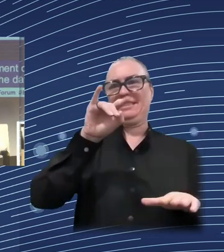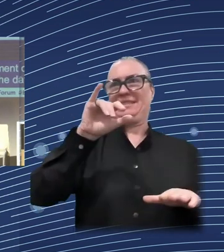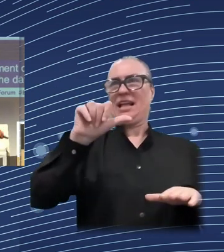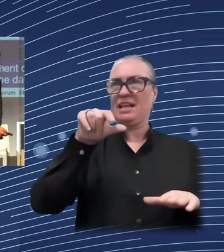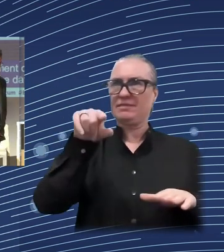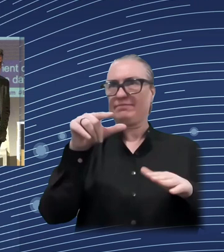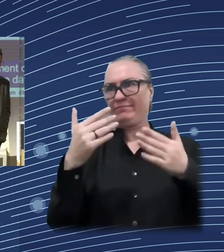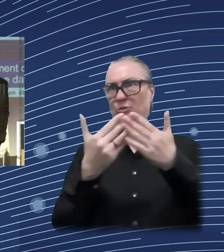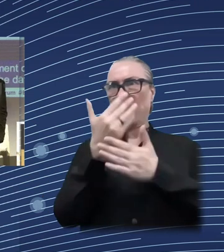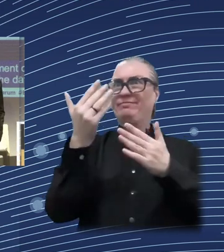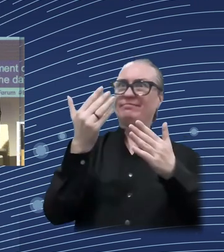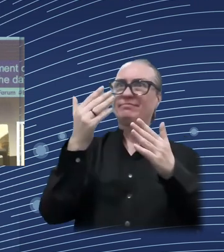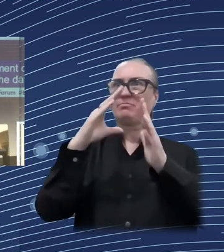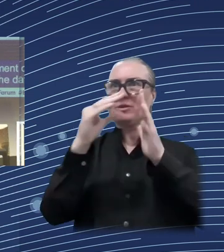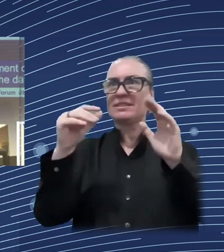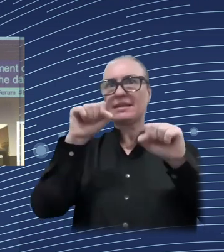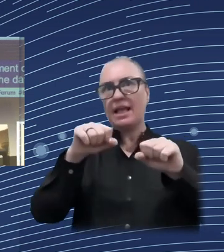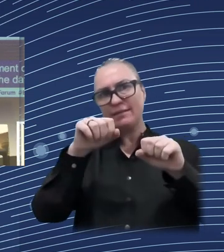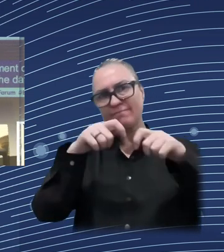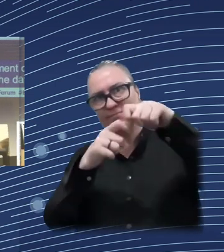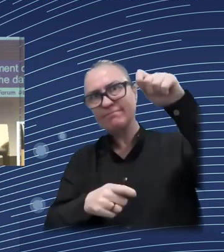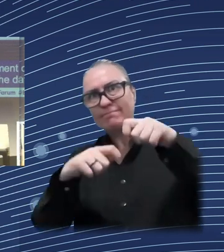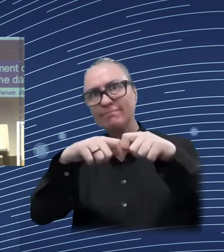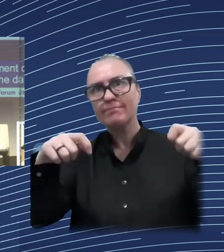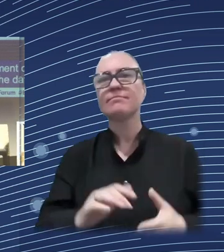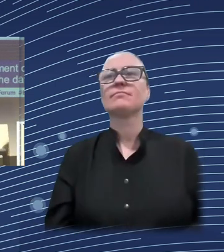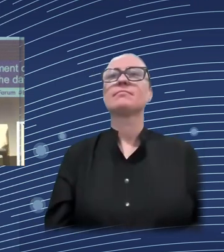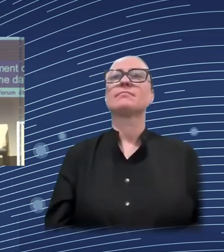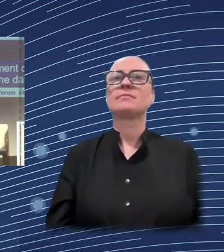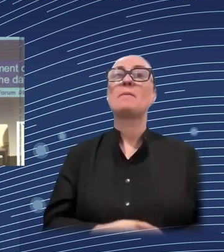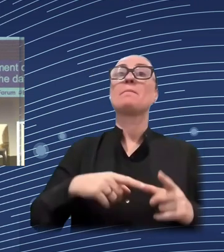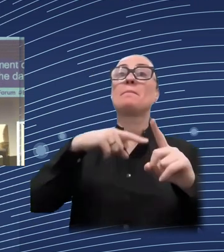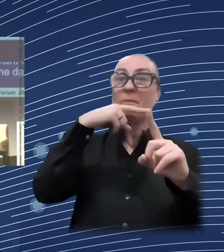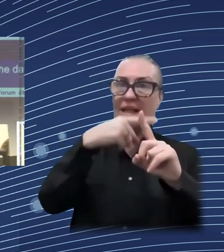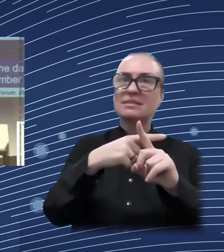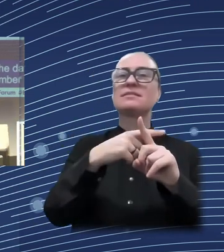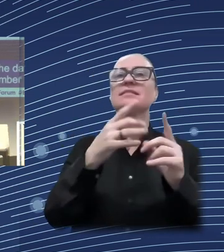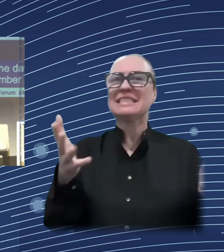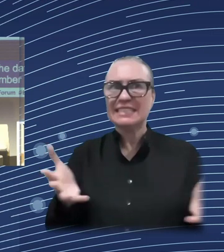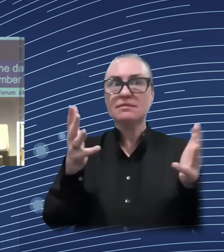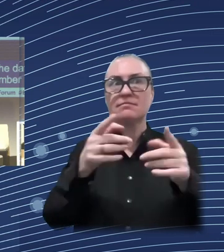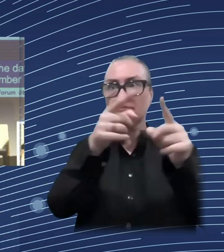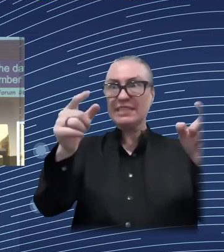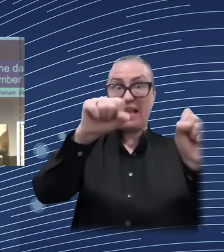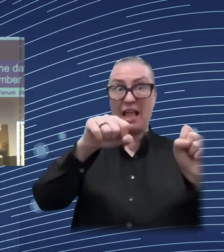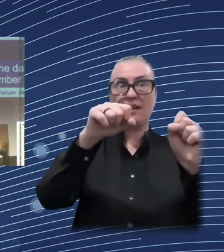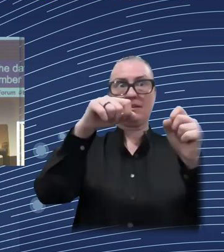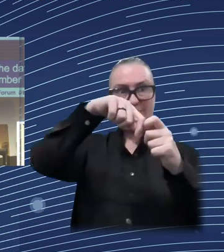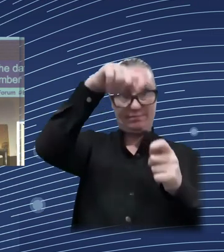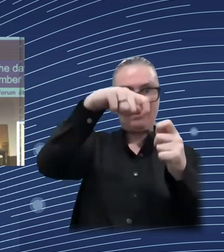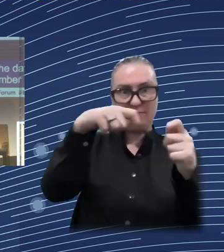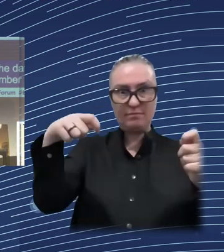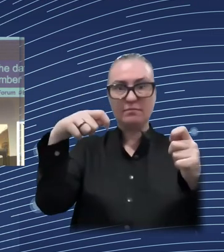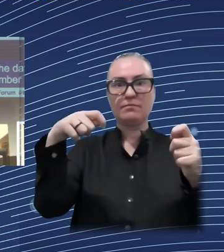There is a potential at the Member States level, and Sarah mentioned this, to use administrative data, which are very good,